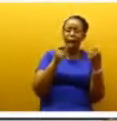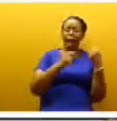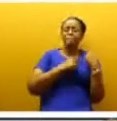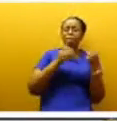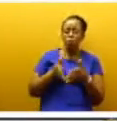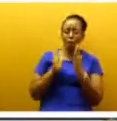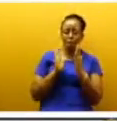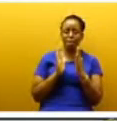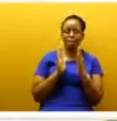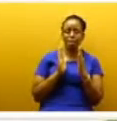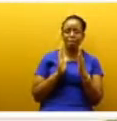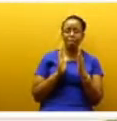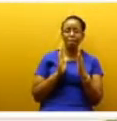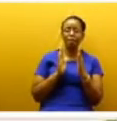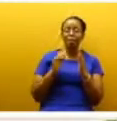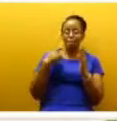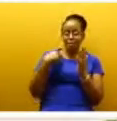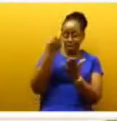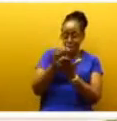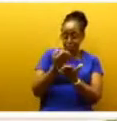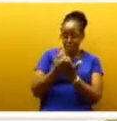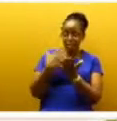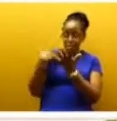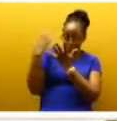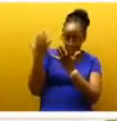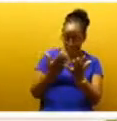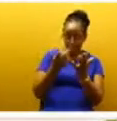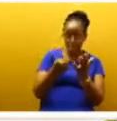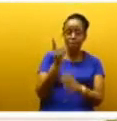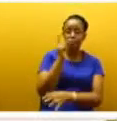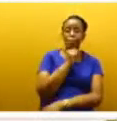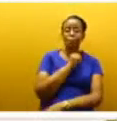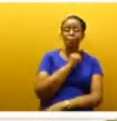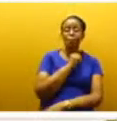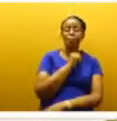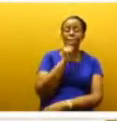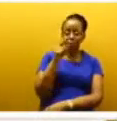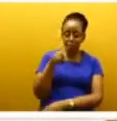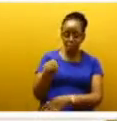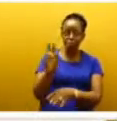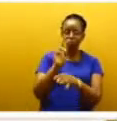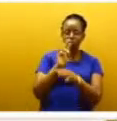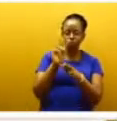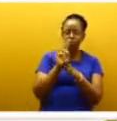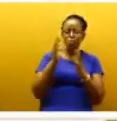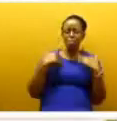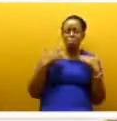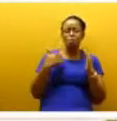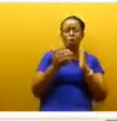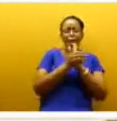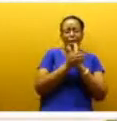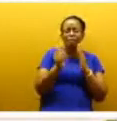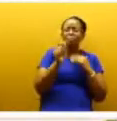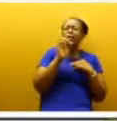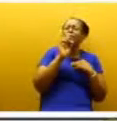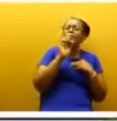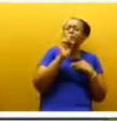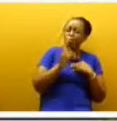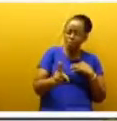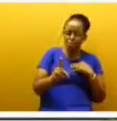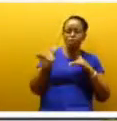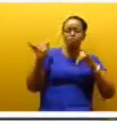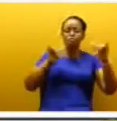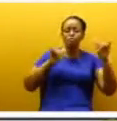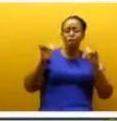and given the evidence that has been availed using expert, foreign,